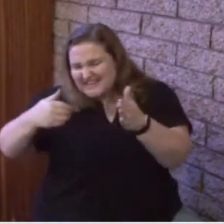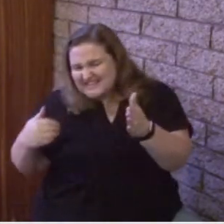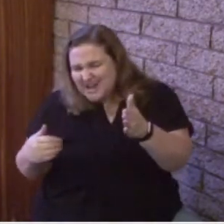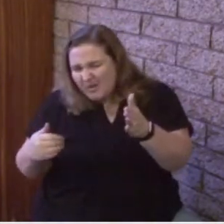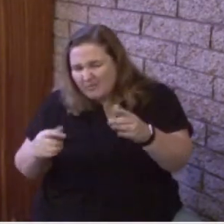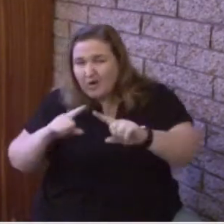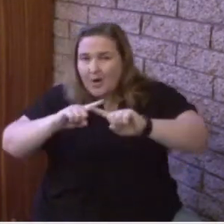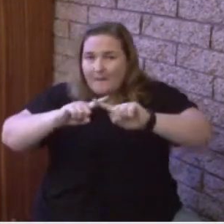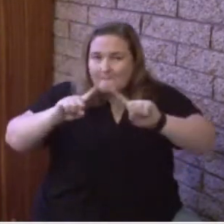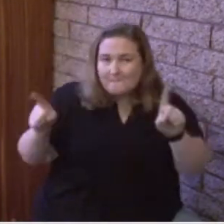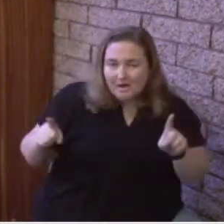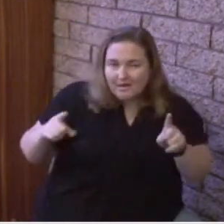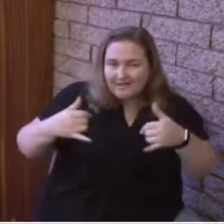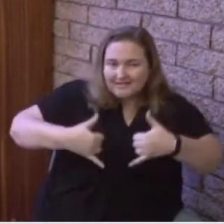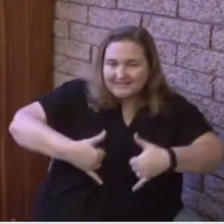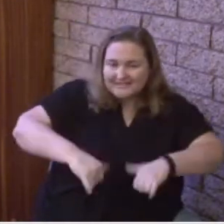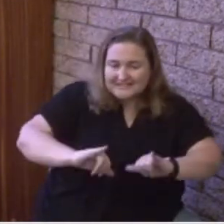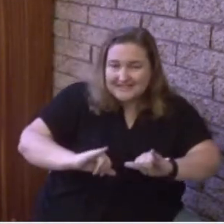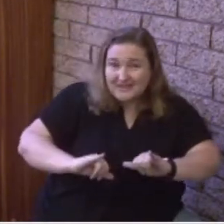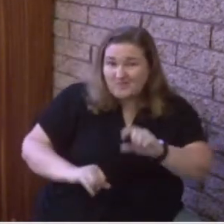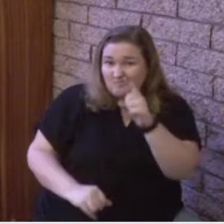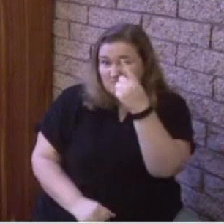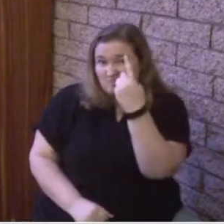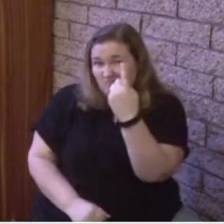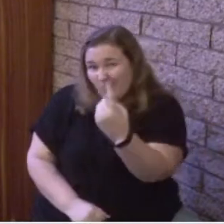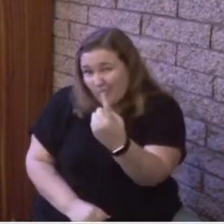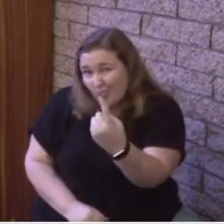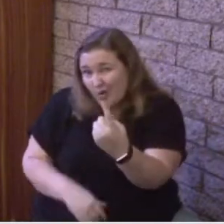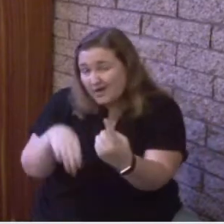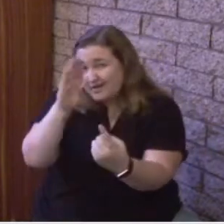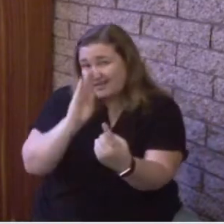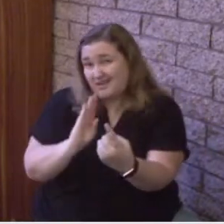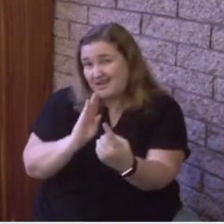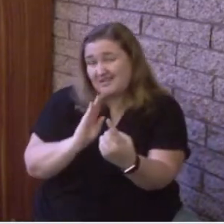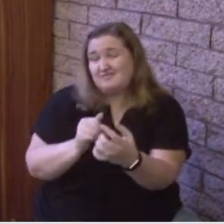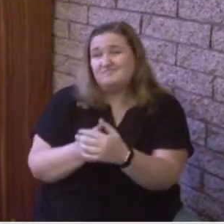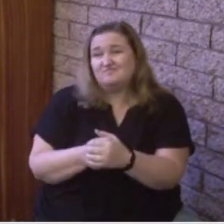all still that one God.